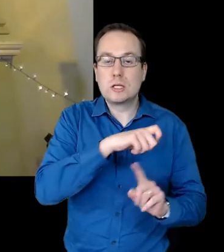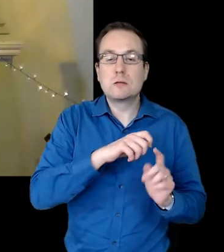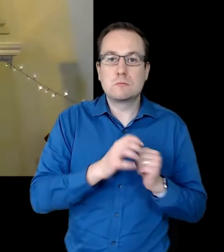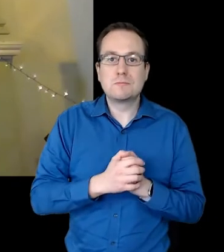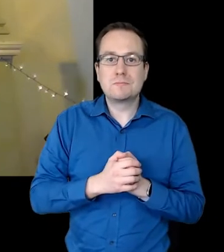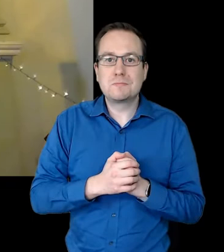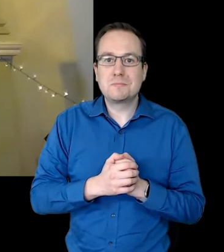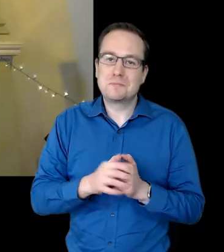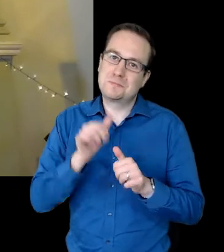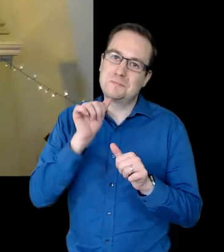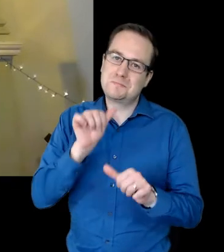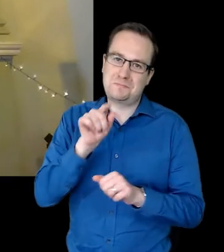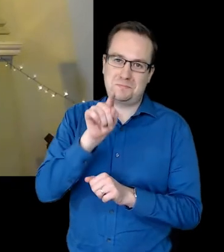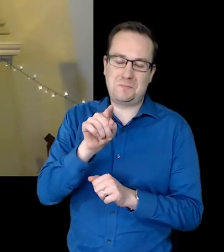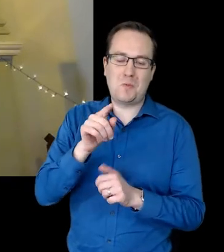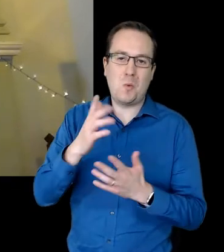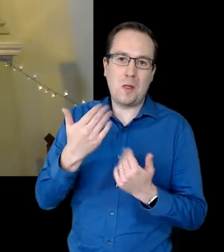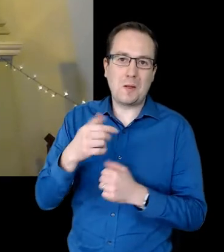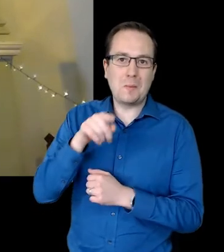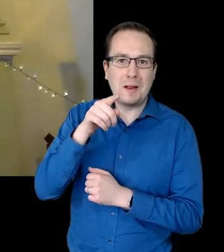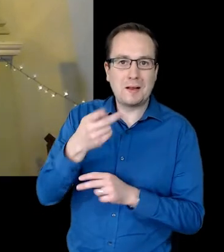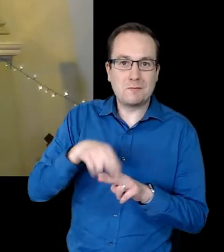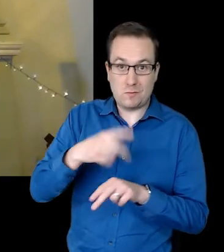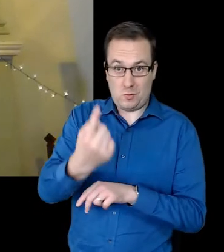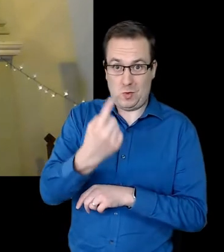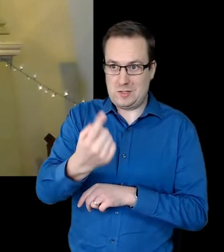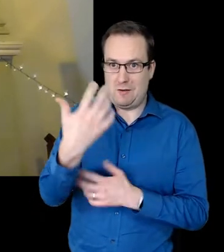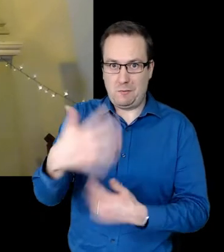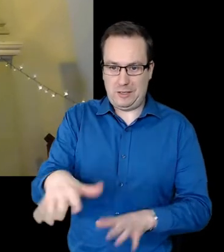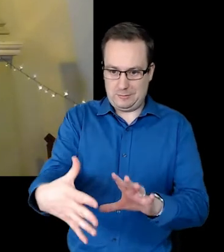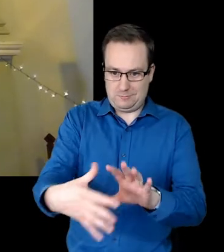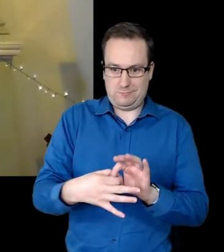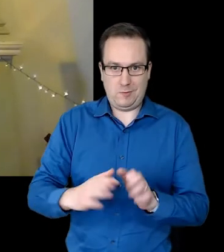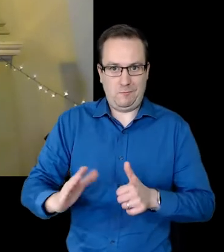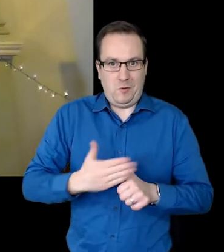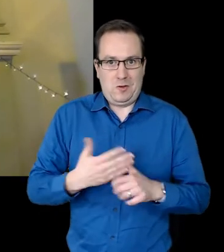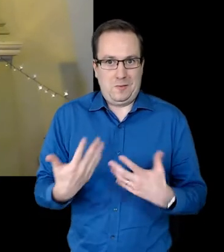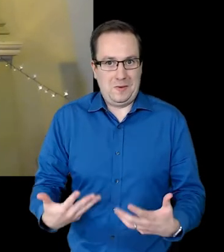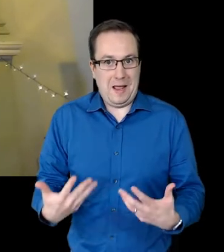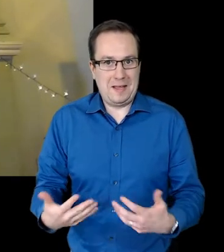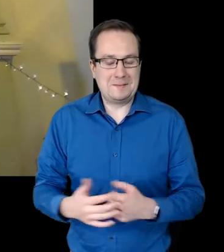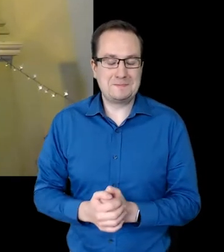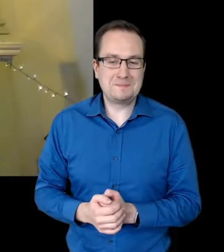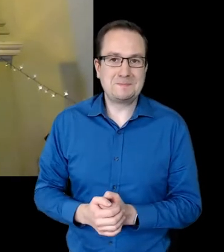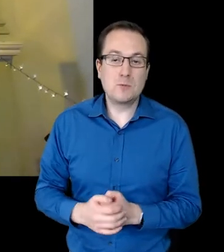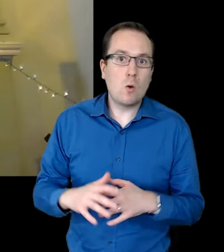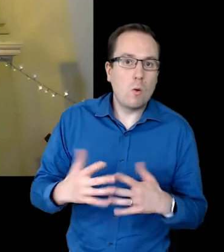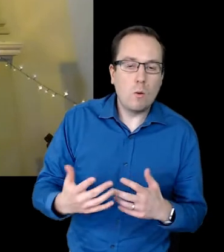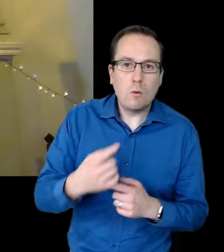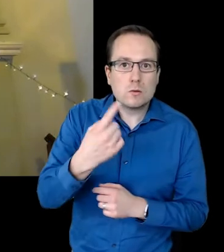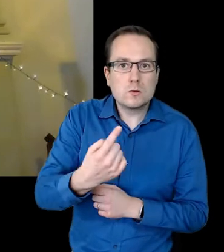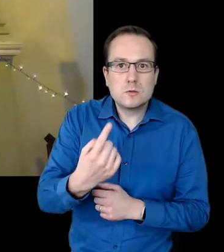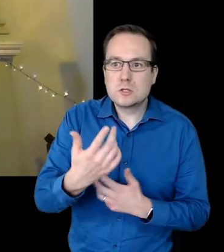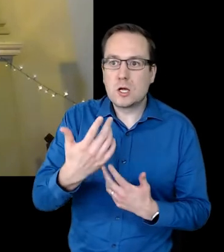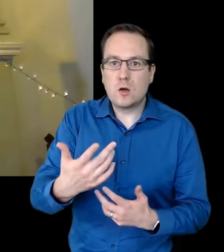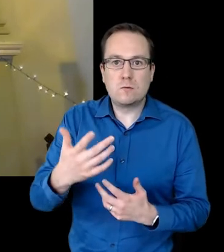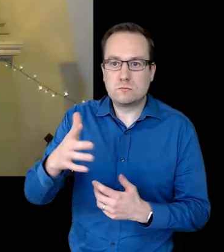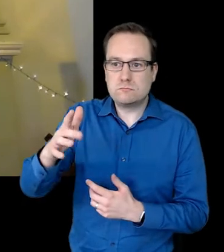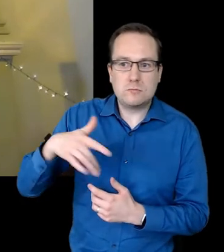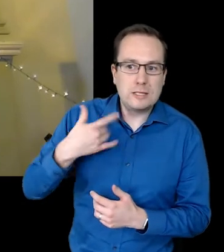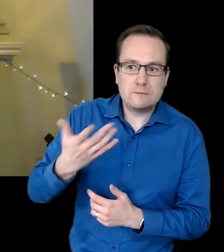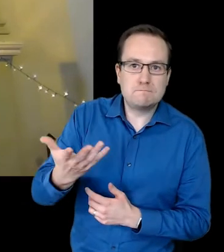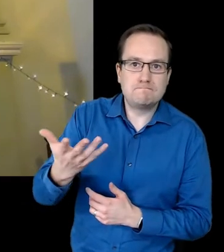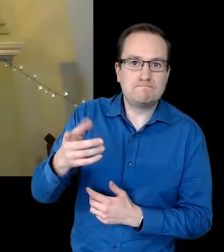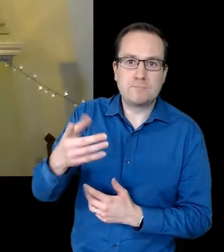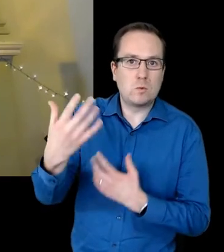A special welcome to you if this is your first encounter with the Open Table Network, or if you are in a place where a ministry